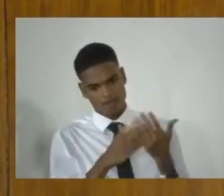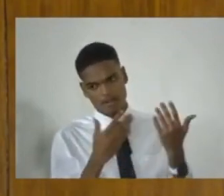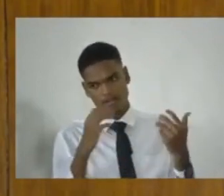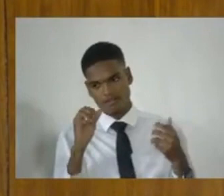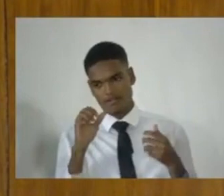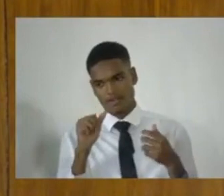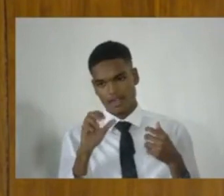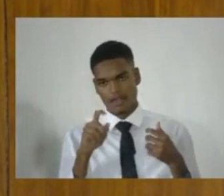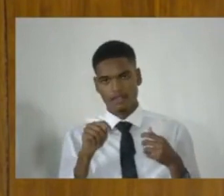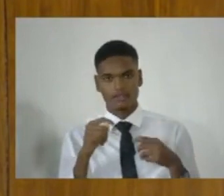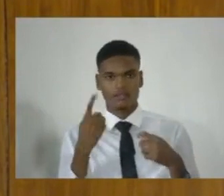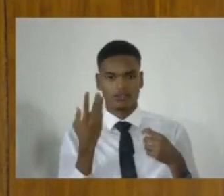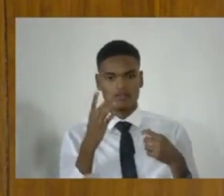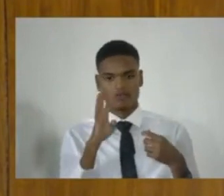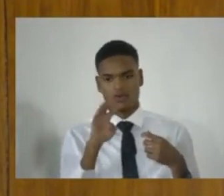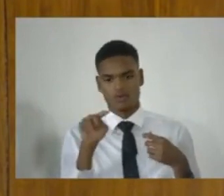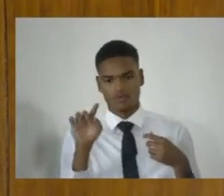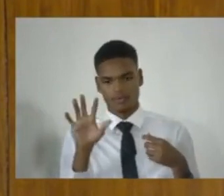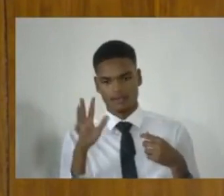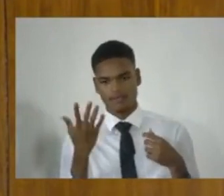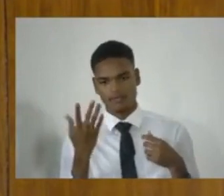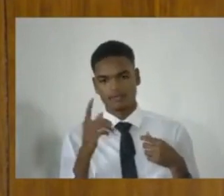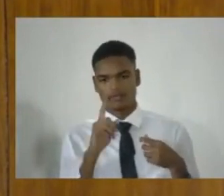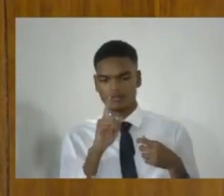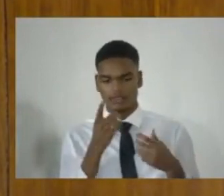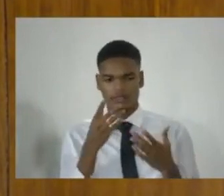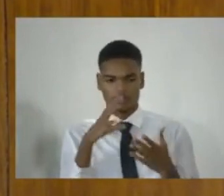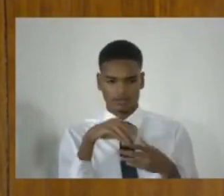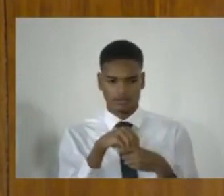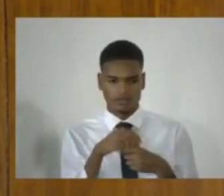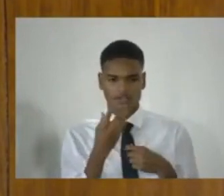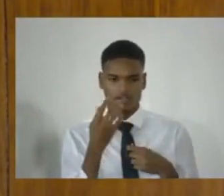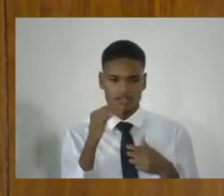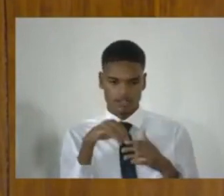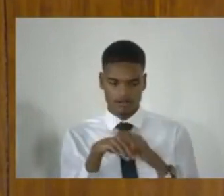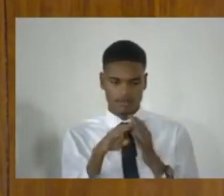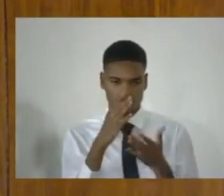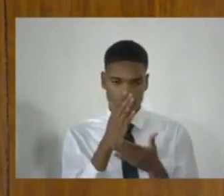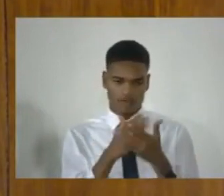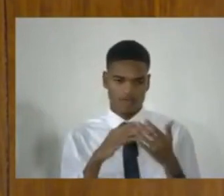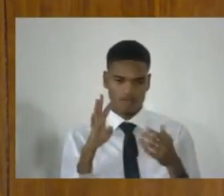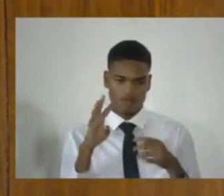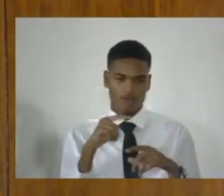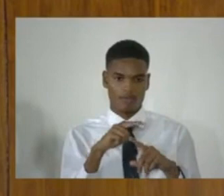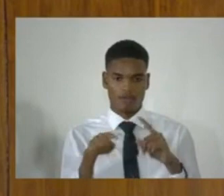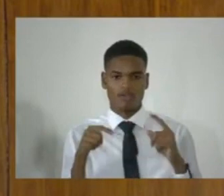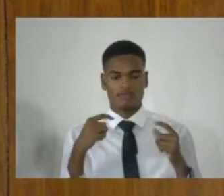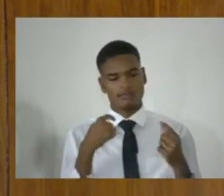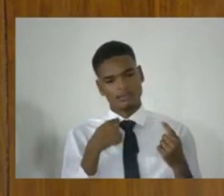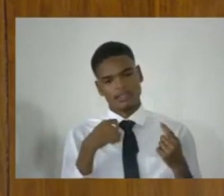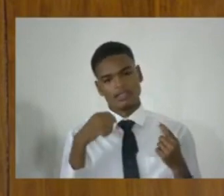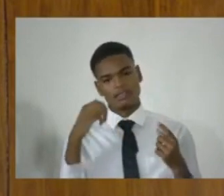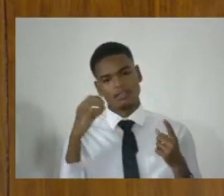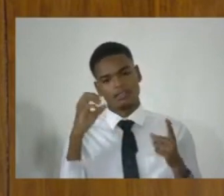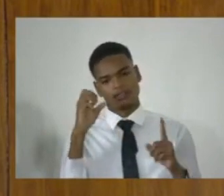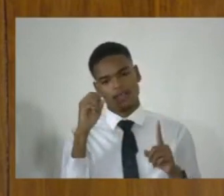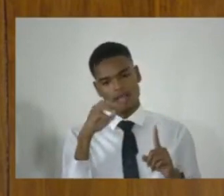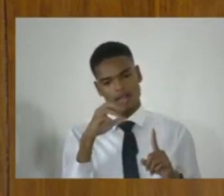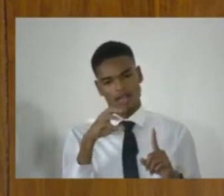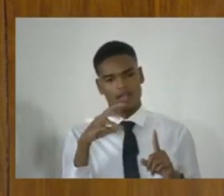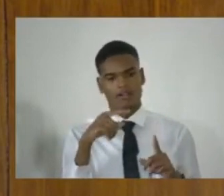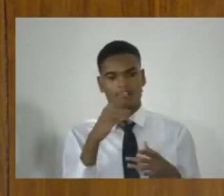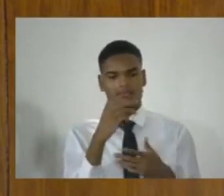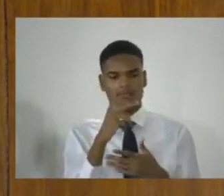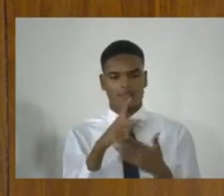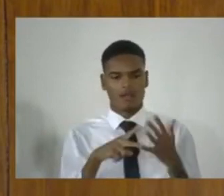which 45 is included in, which is part 4. But I highlight Clause 45 because